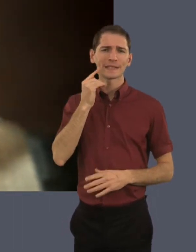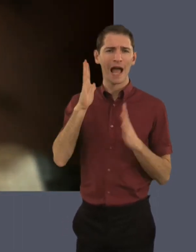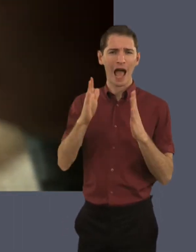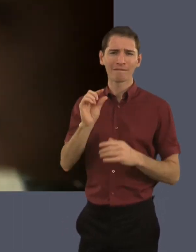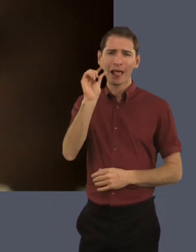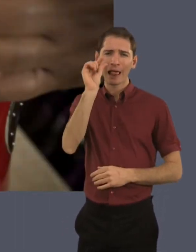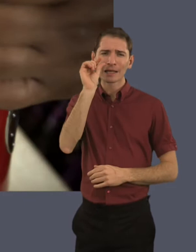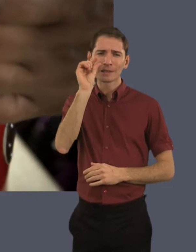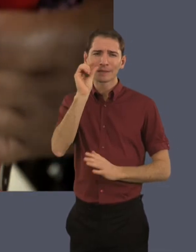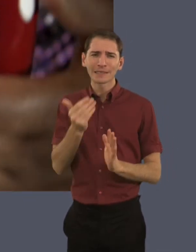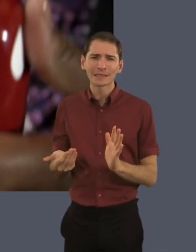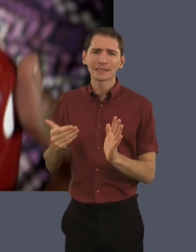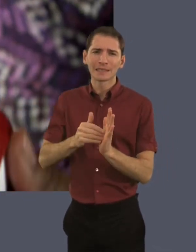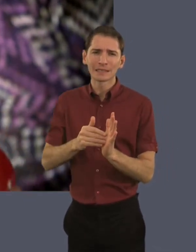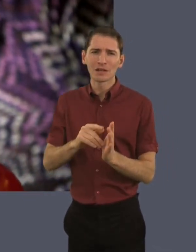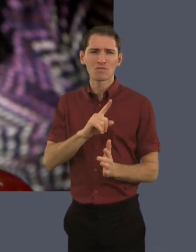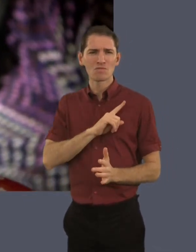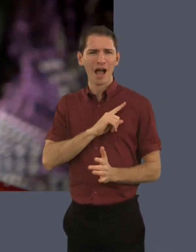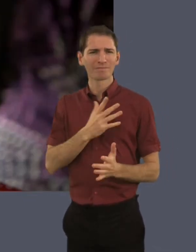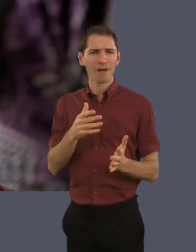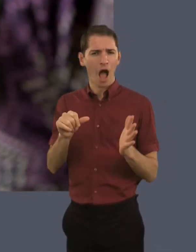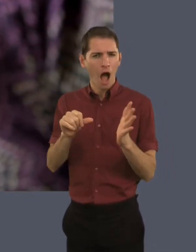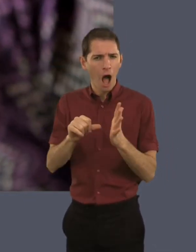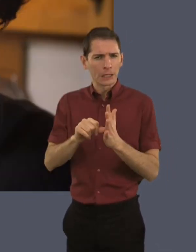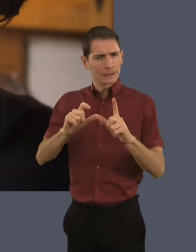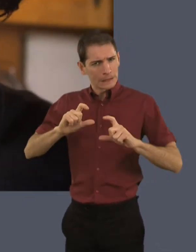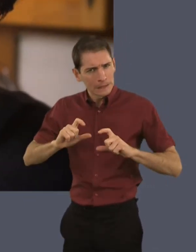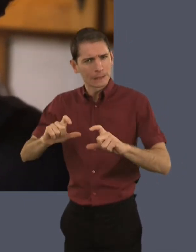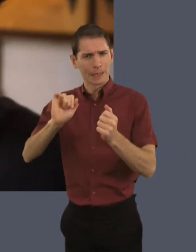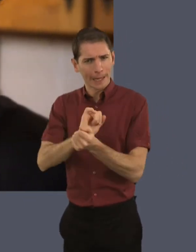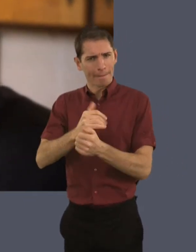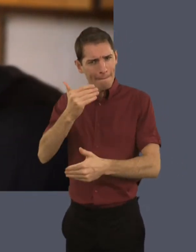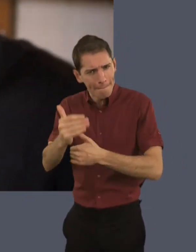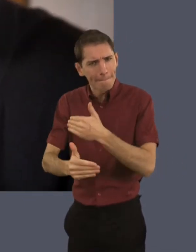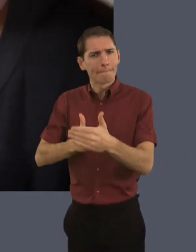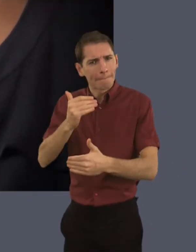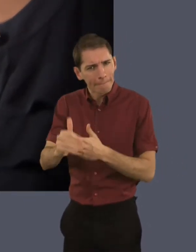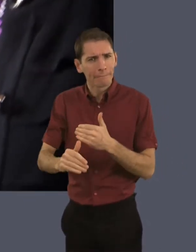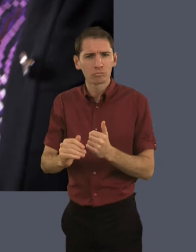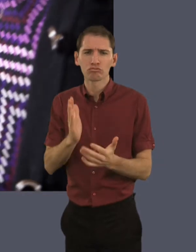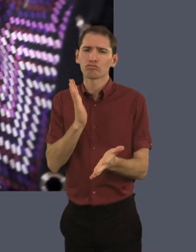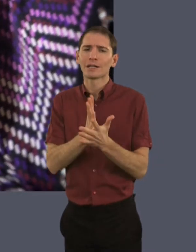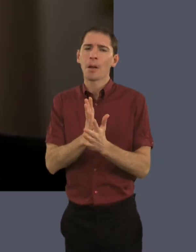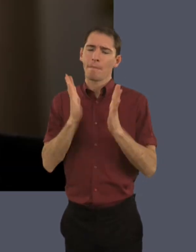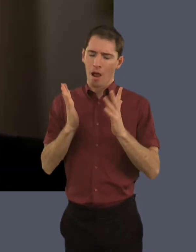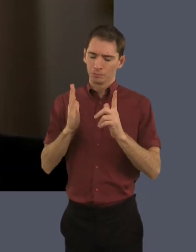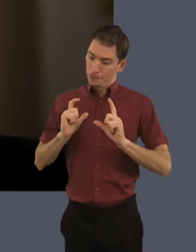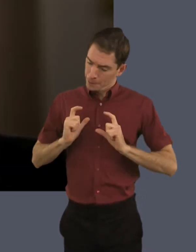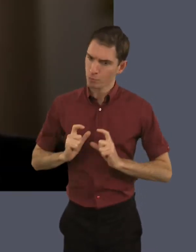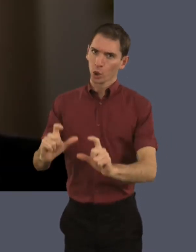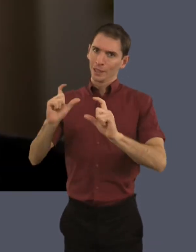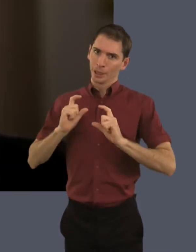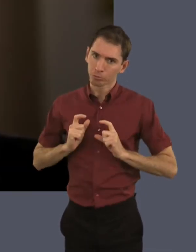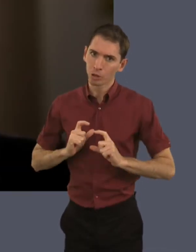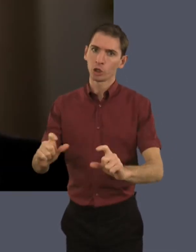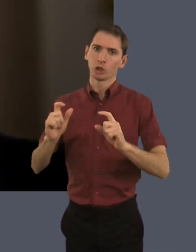Not easy. I have, you know, put on a little bit because it's hard to maintain. It's hard to keep. Keep